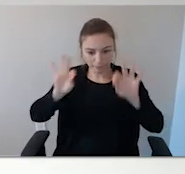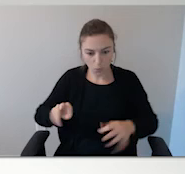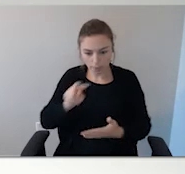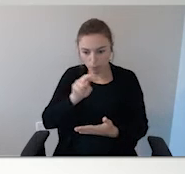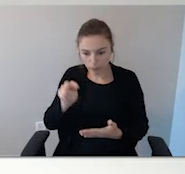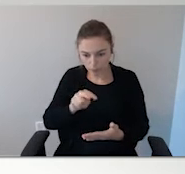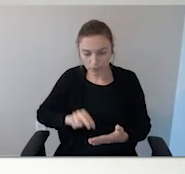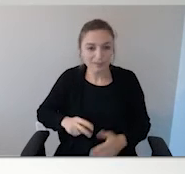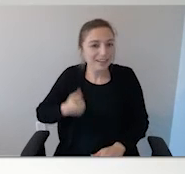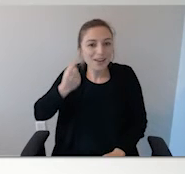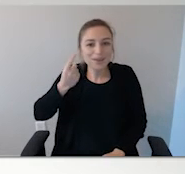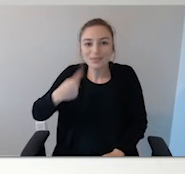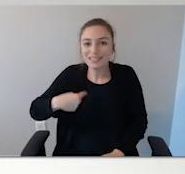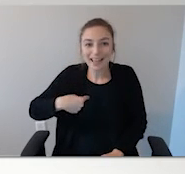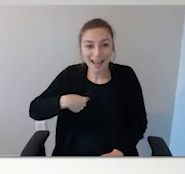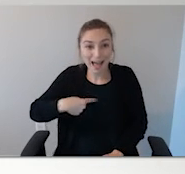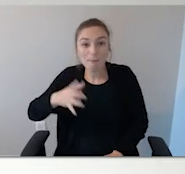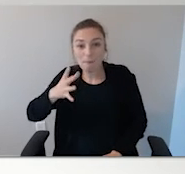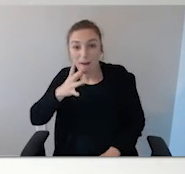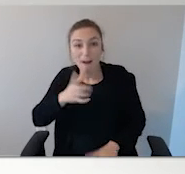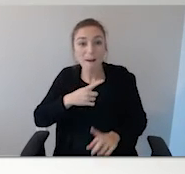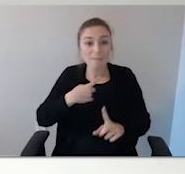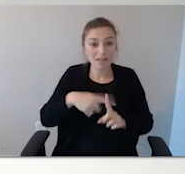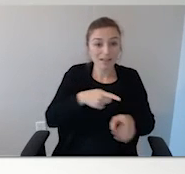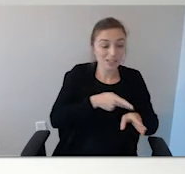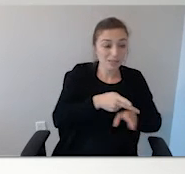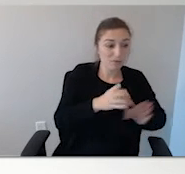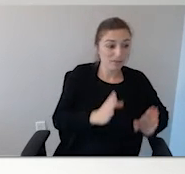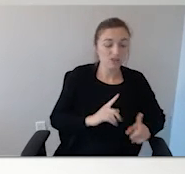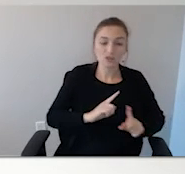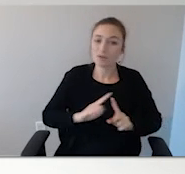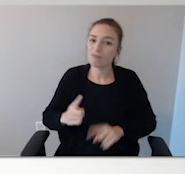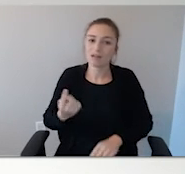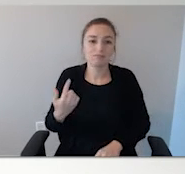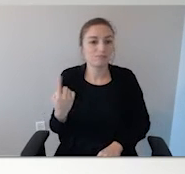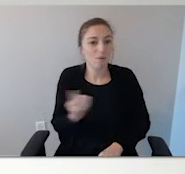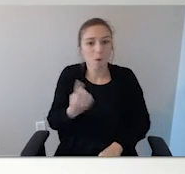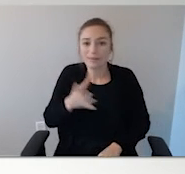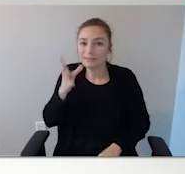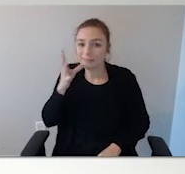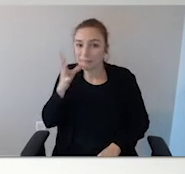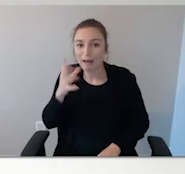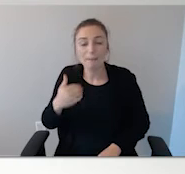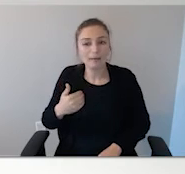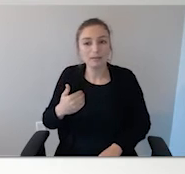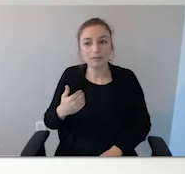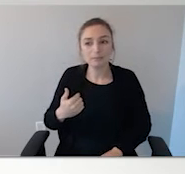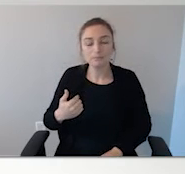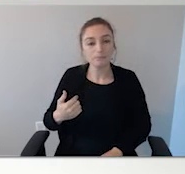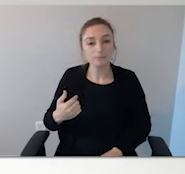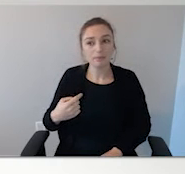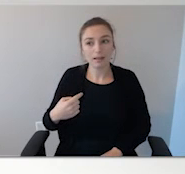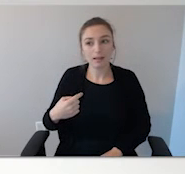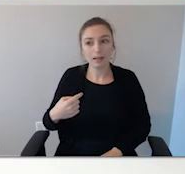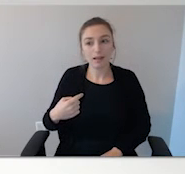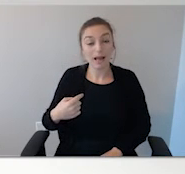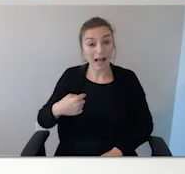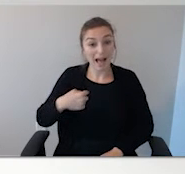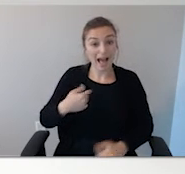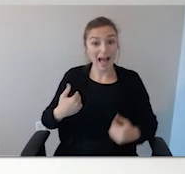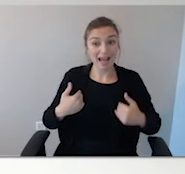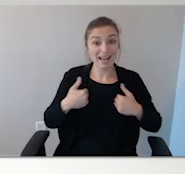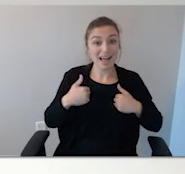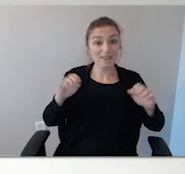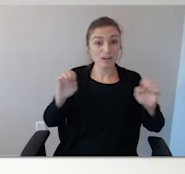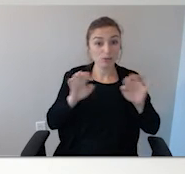a professional in the field, but I'm my mom first. So I have one of those for Ian when he lived at my home and now the group home is supposed to